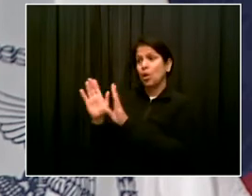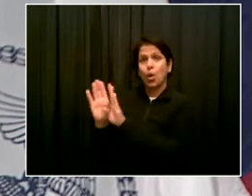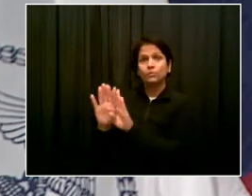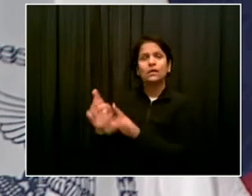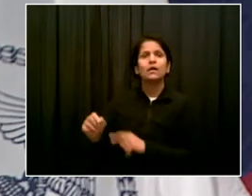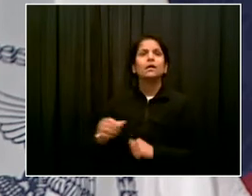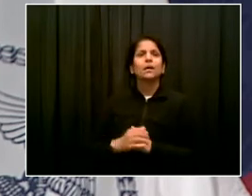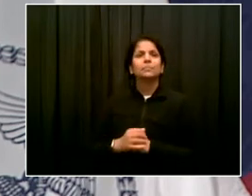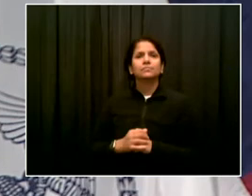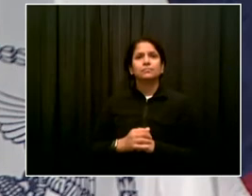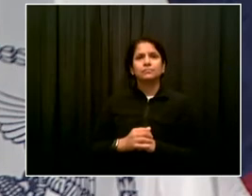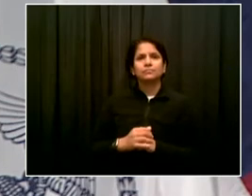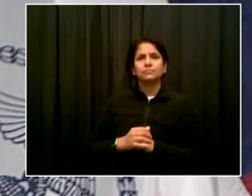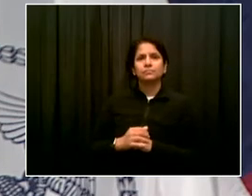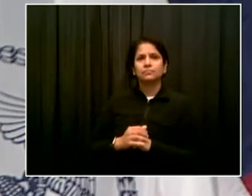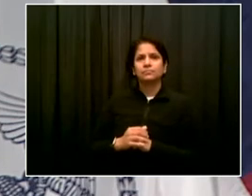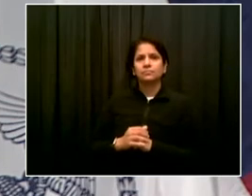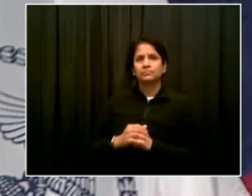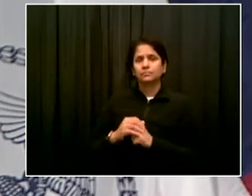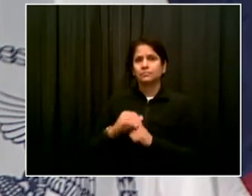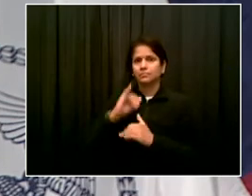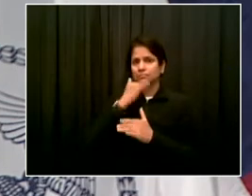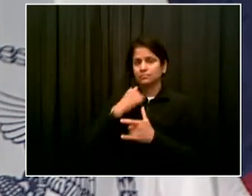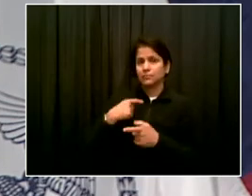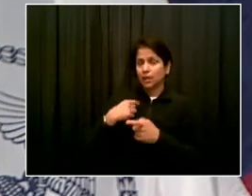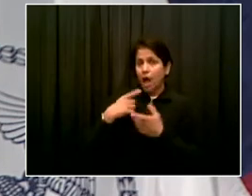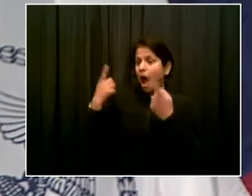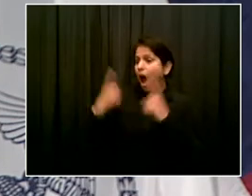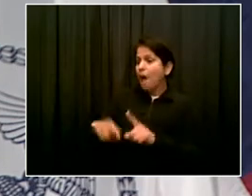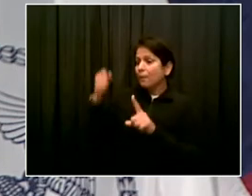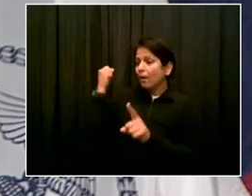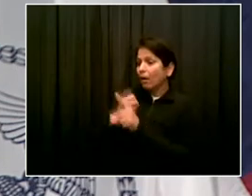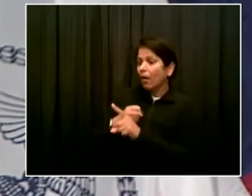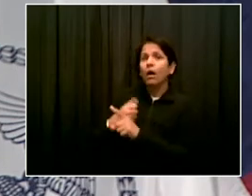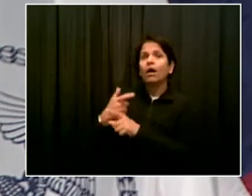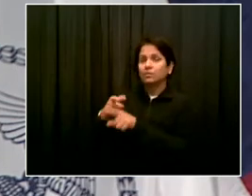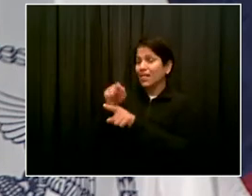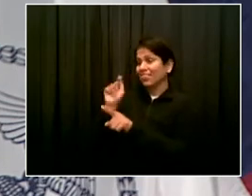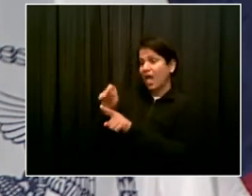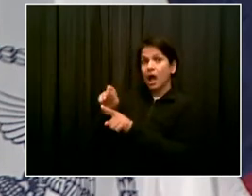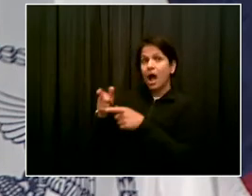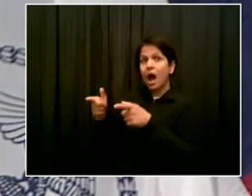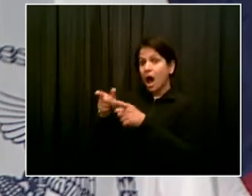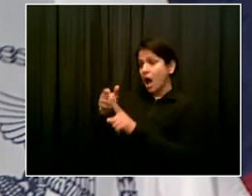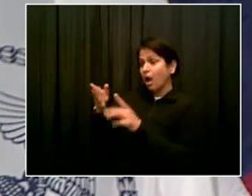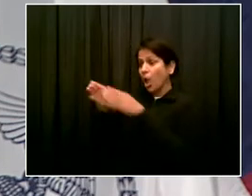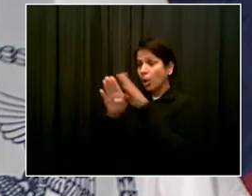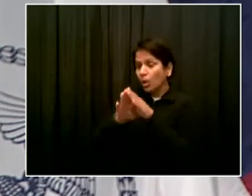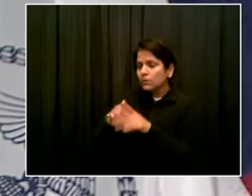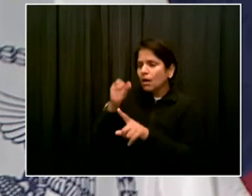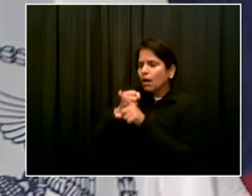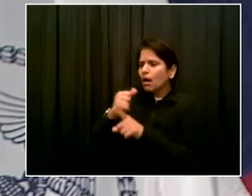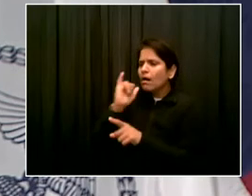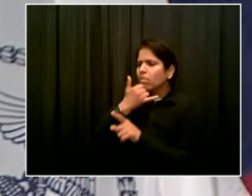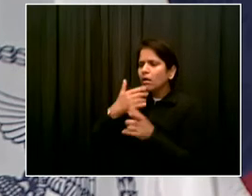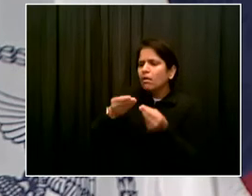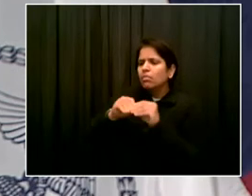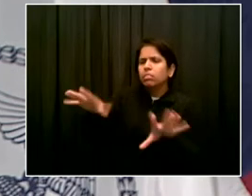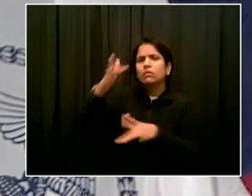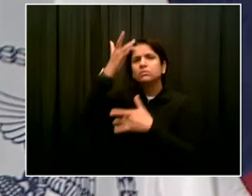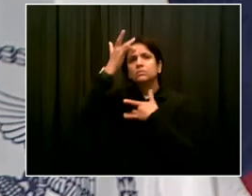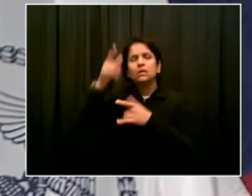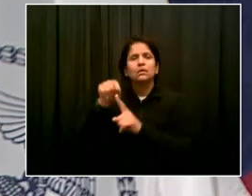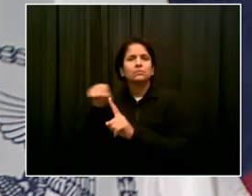households spreading the disease. And this University of Chicago study said really the